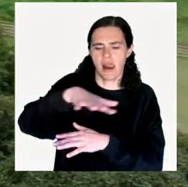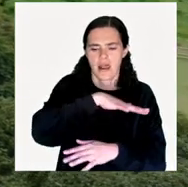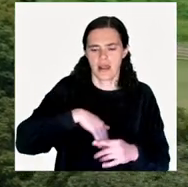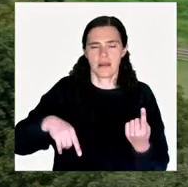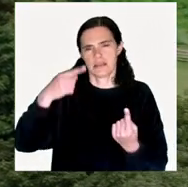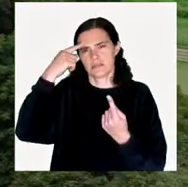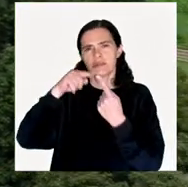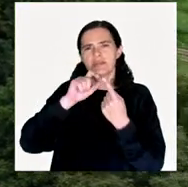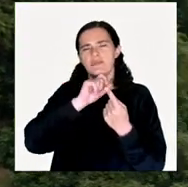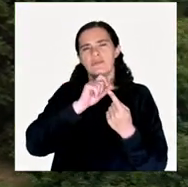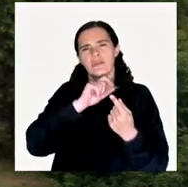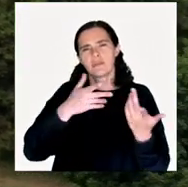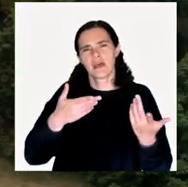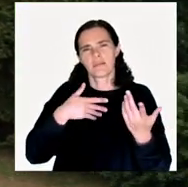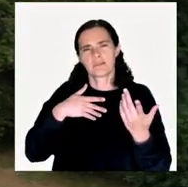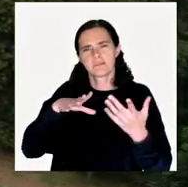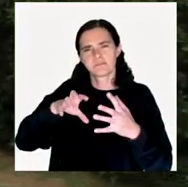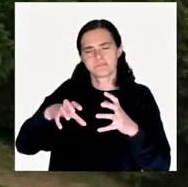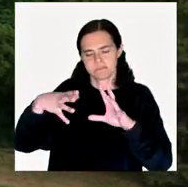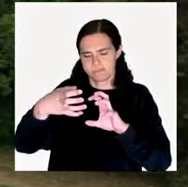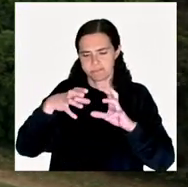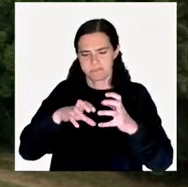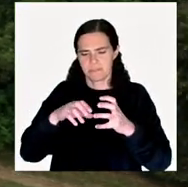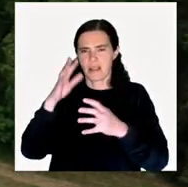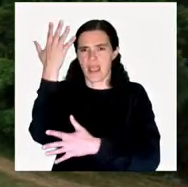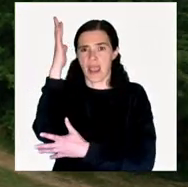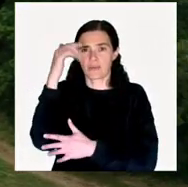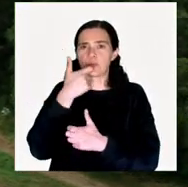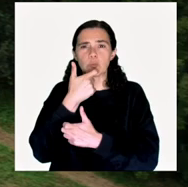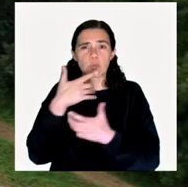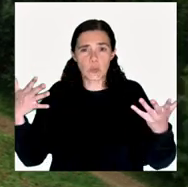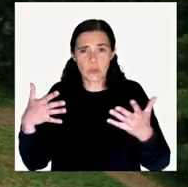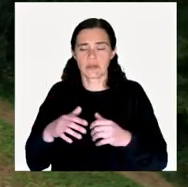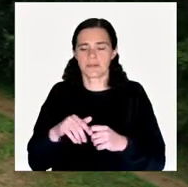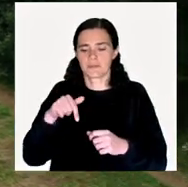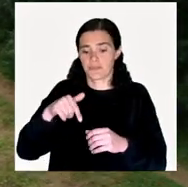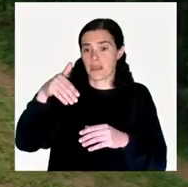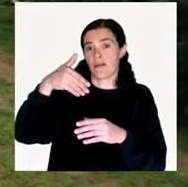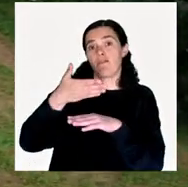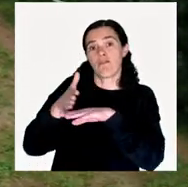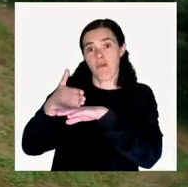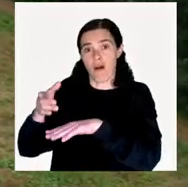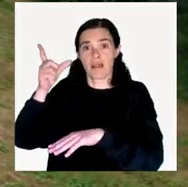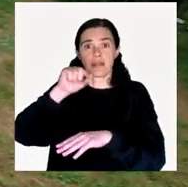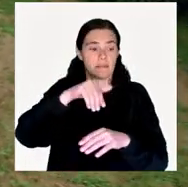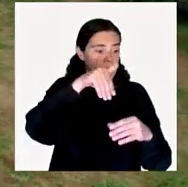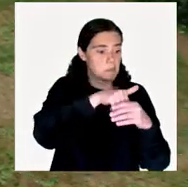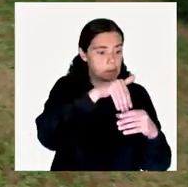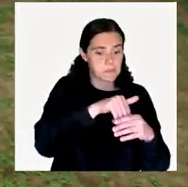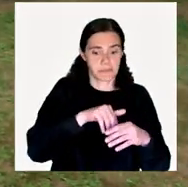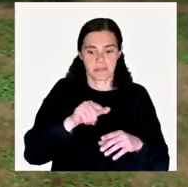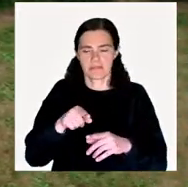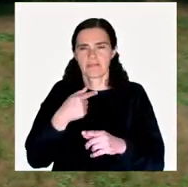in order to be able to mold the entire tree inside and outside.